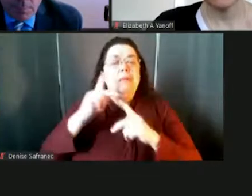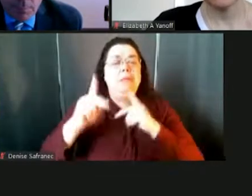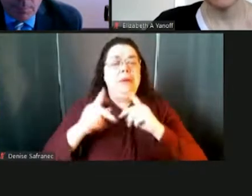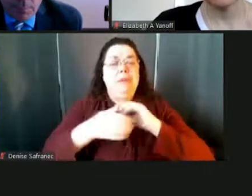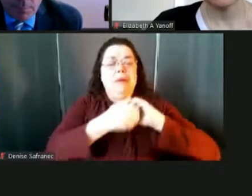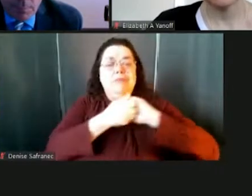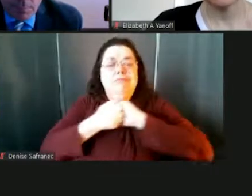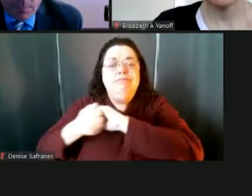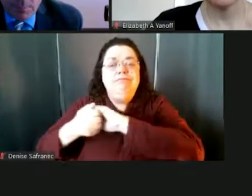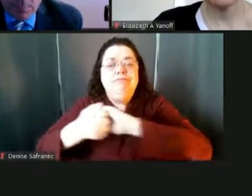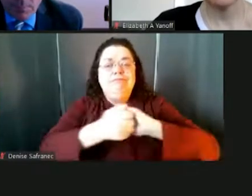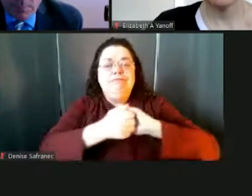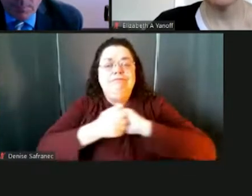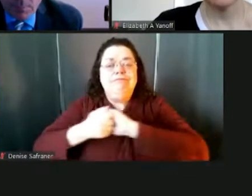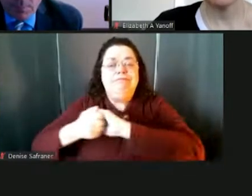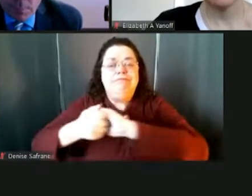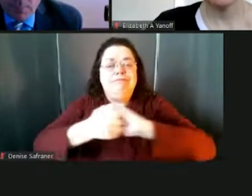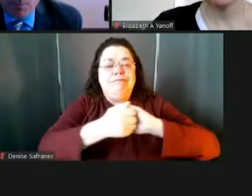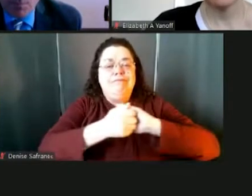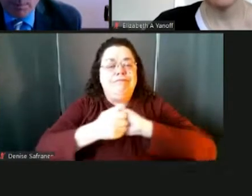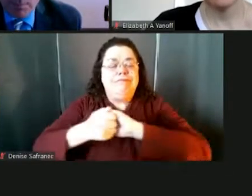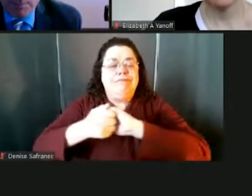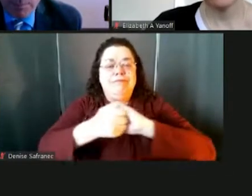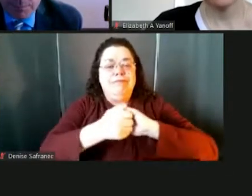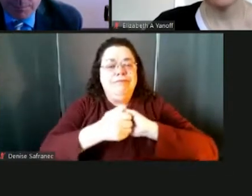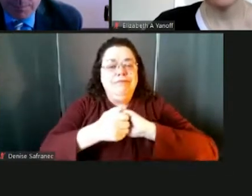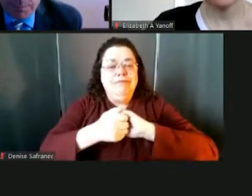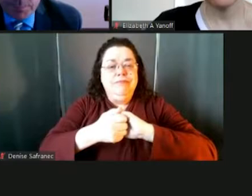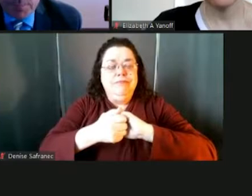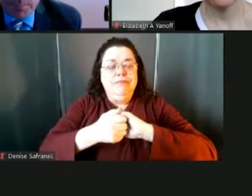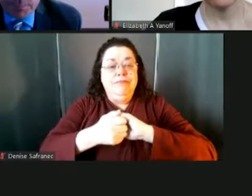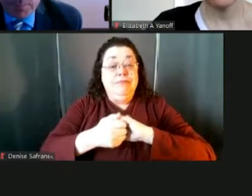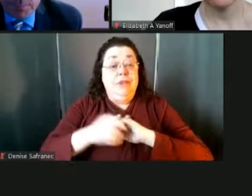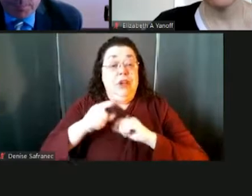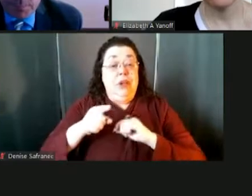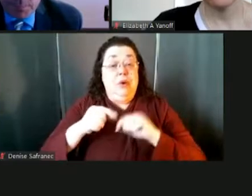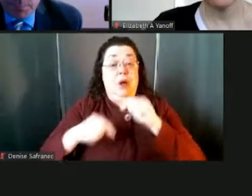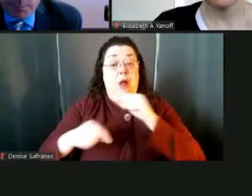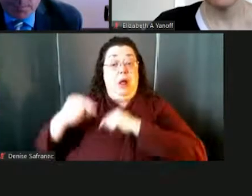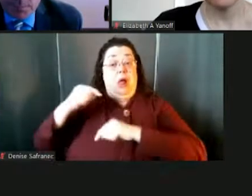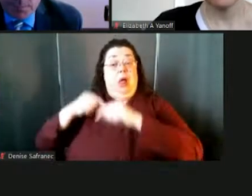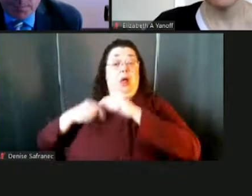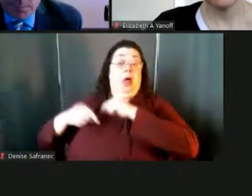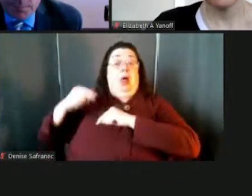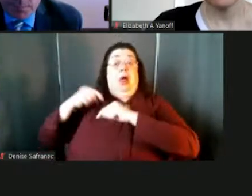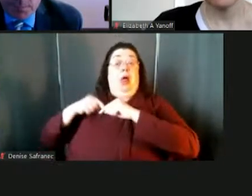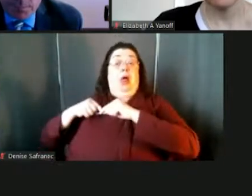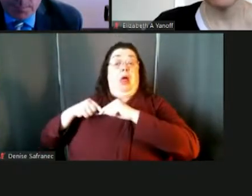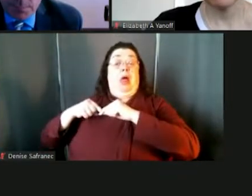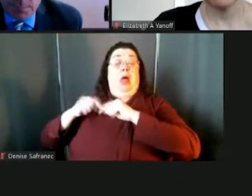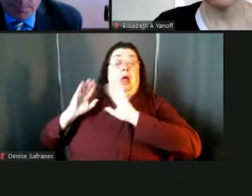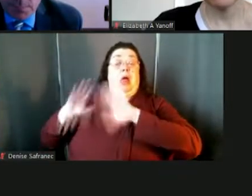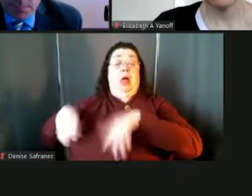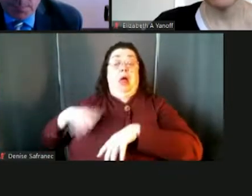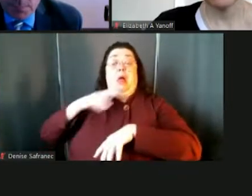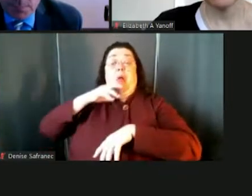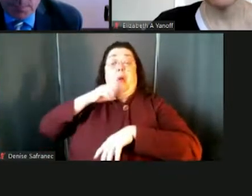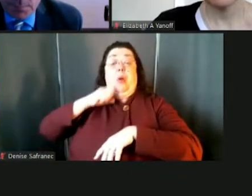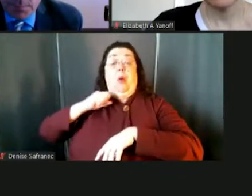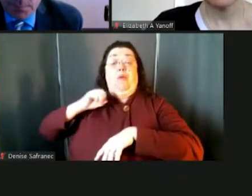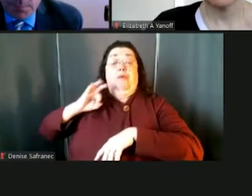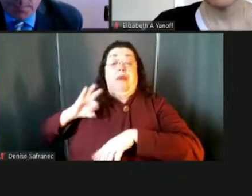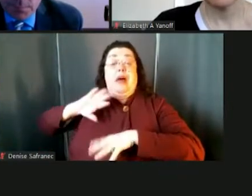don't go back from something like that. You don't go back from, you know, getting through something like this, becoming stronger and better